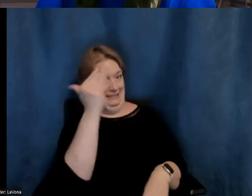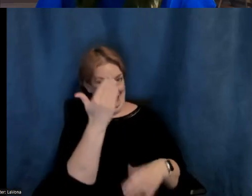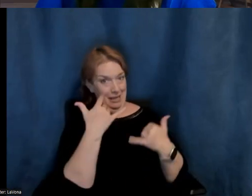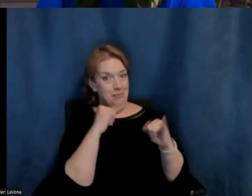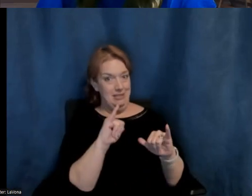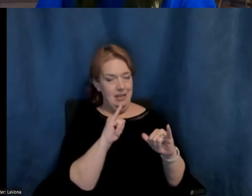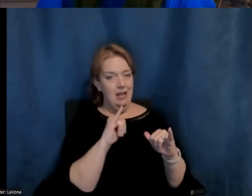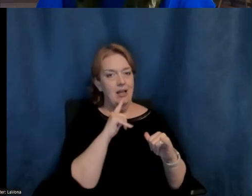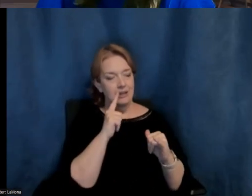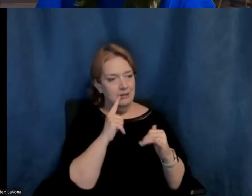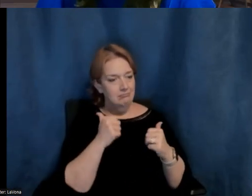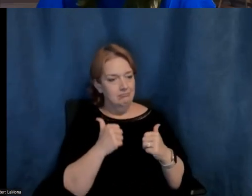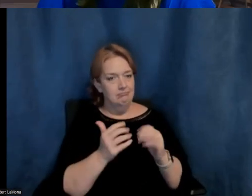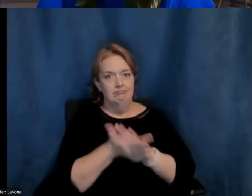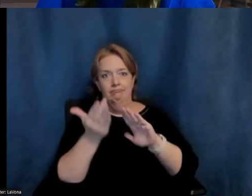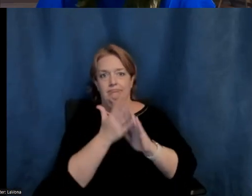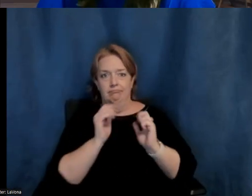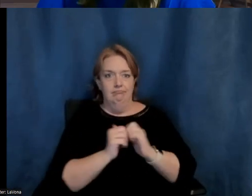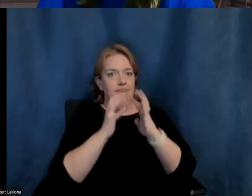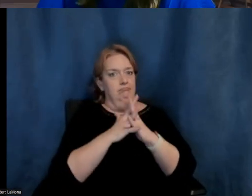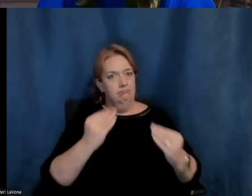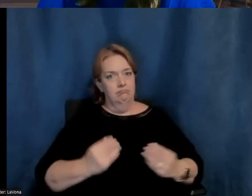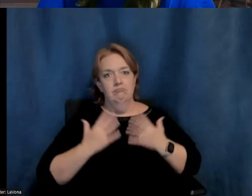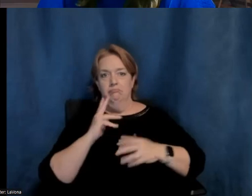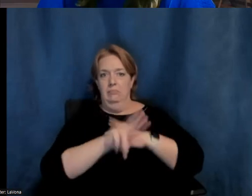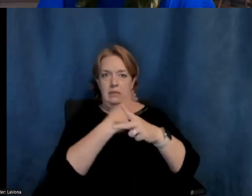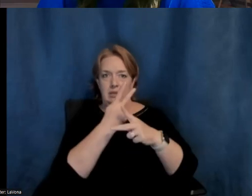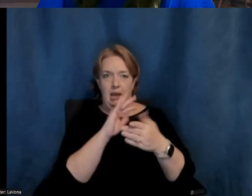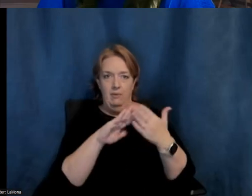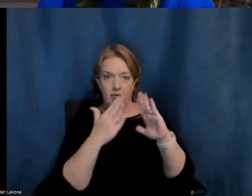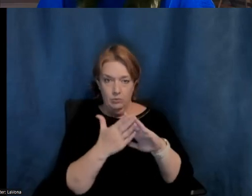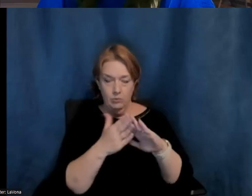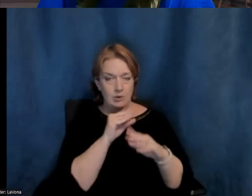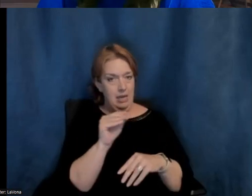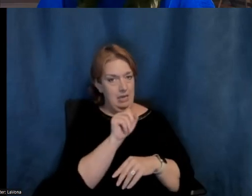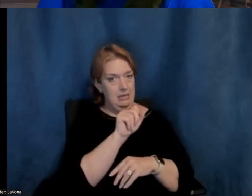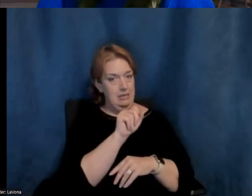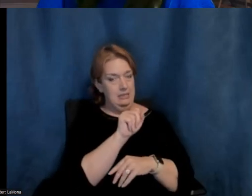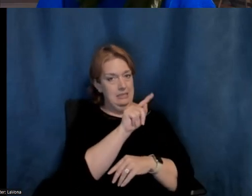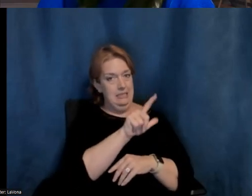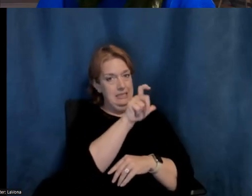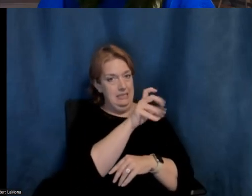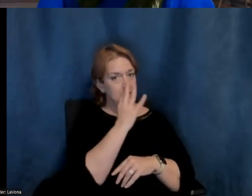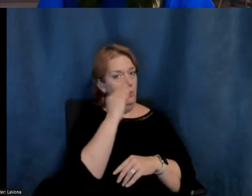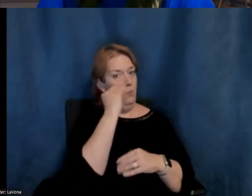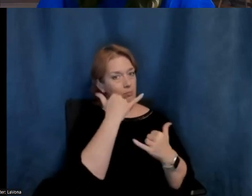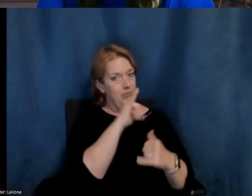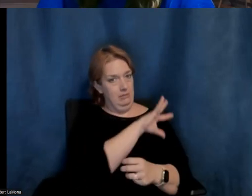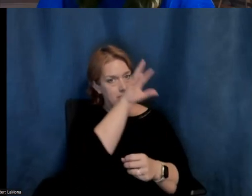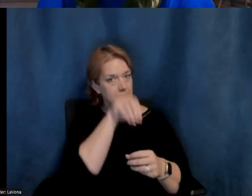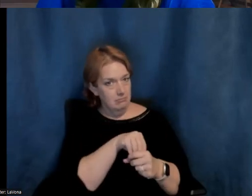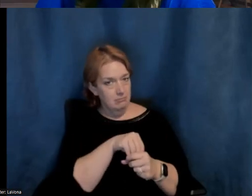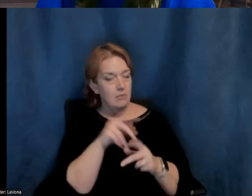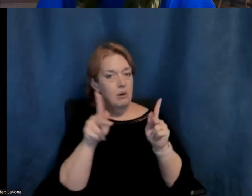thriving, creative community, and that the Steel House continues to be a place where creatives